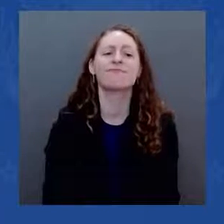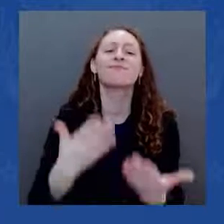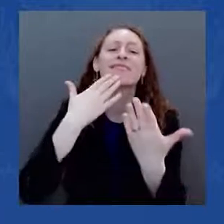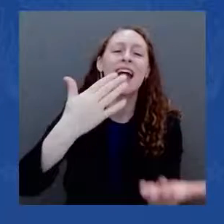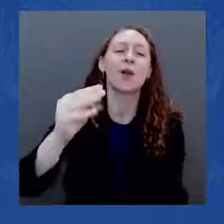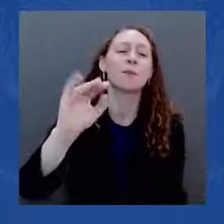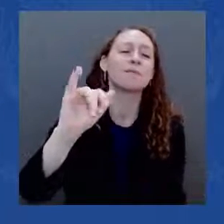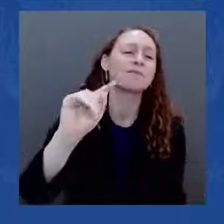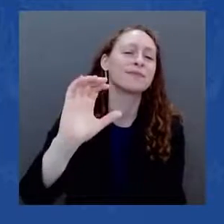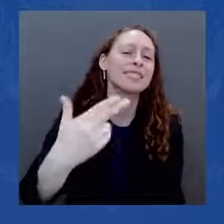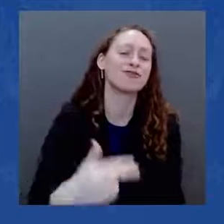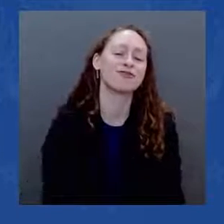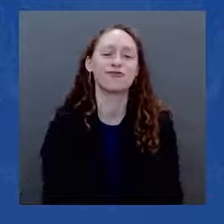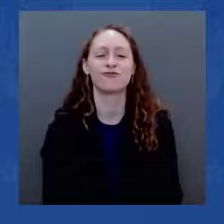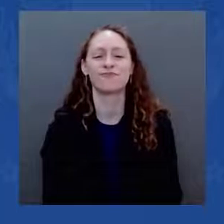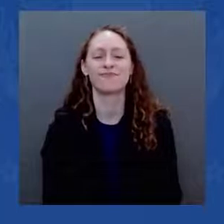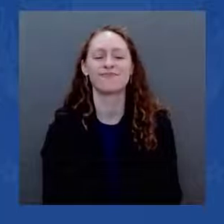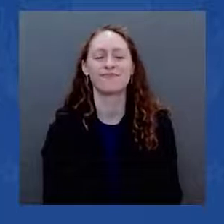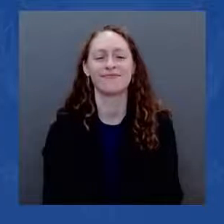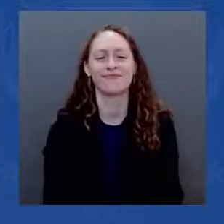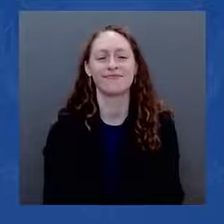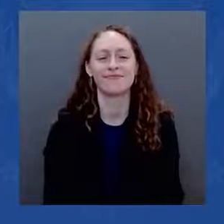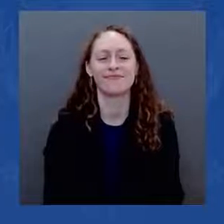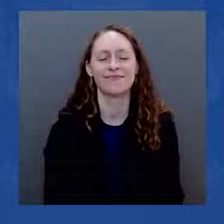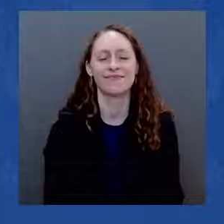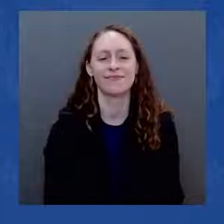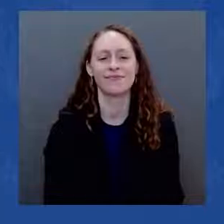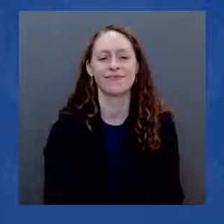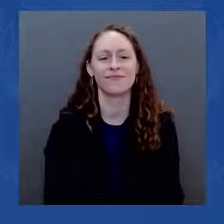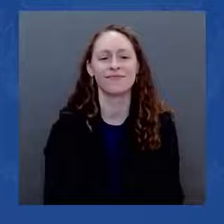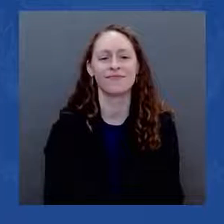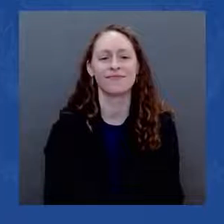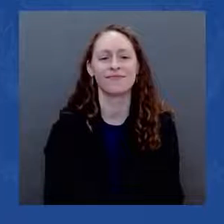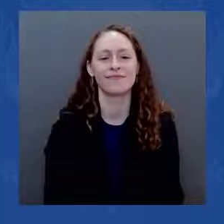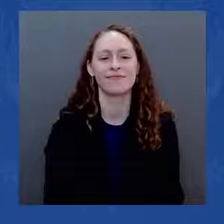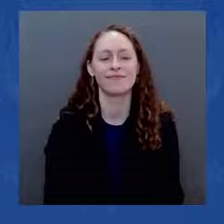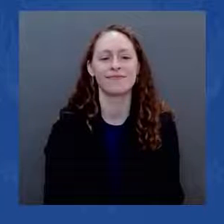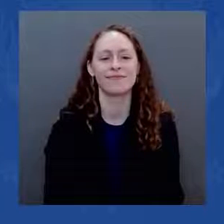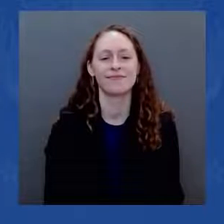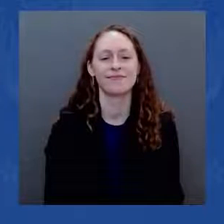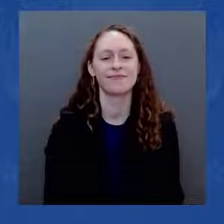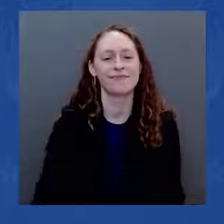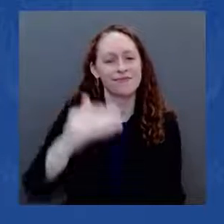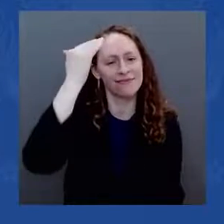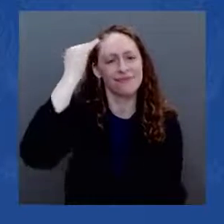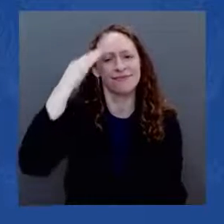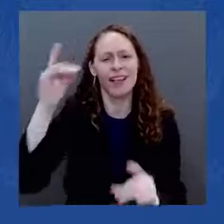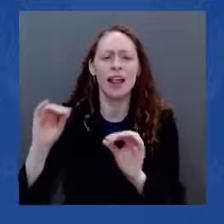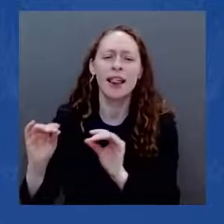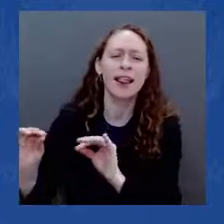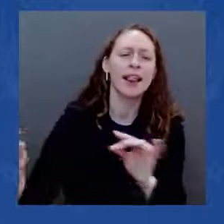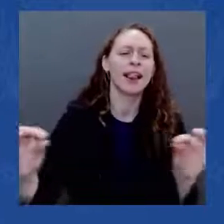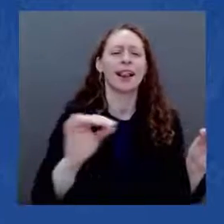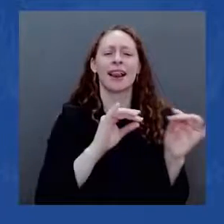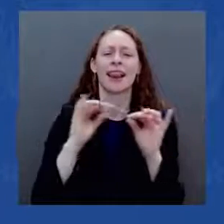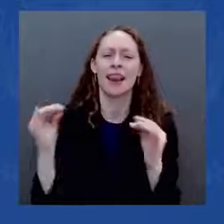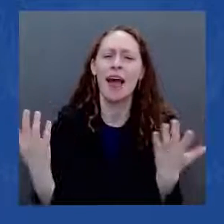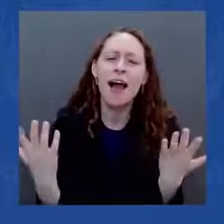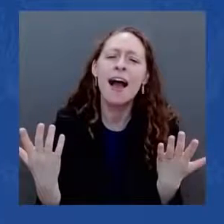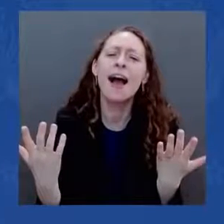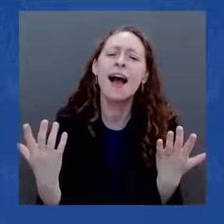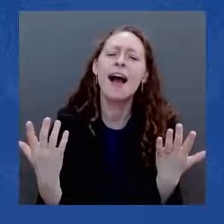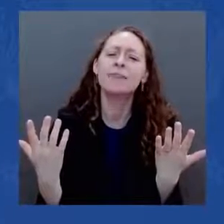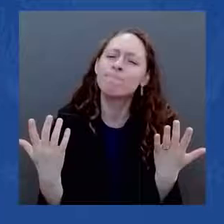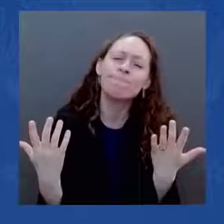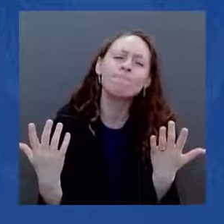we haven't gotten done. We're going to get a lot of them done, I might add. But this is something we did get done, and it's